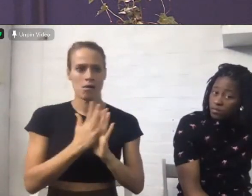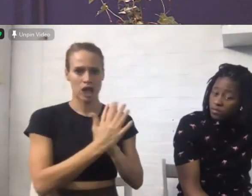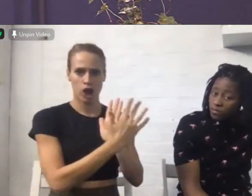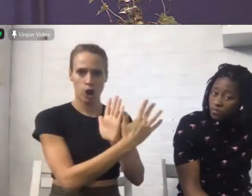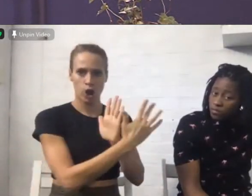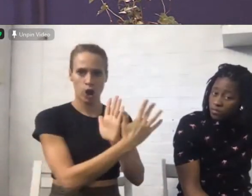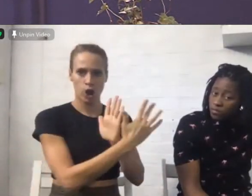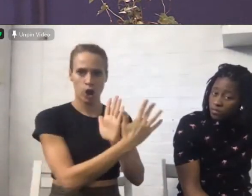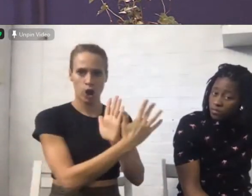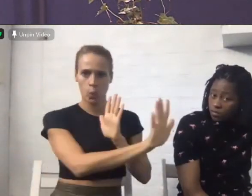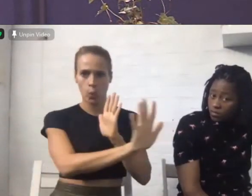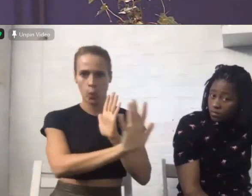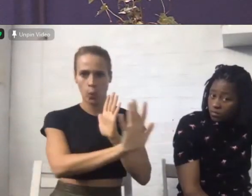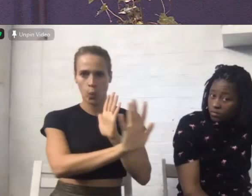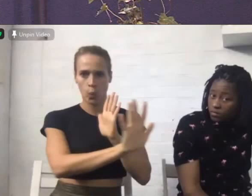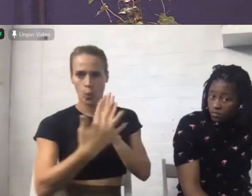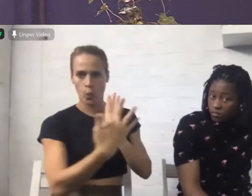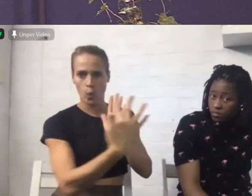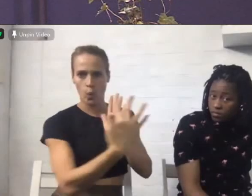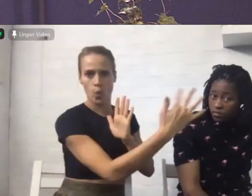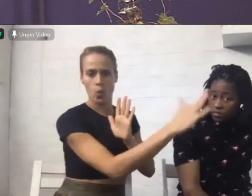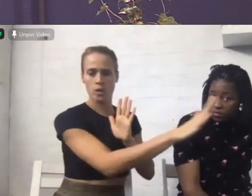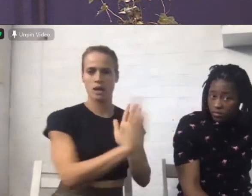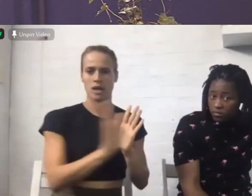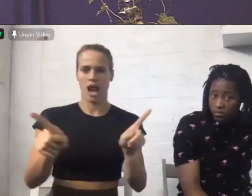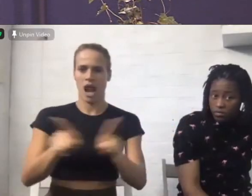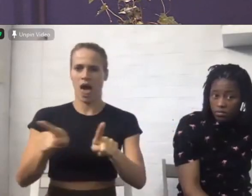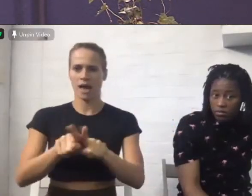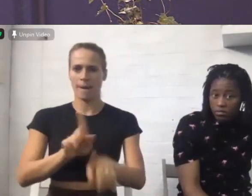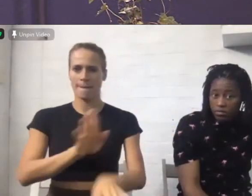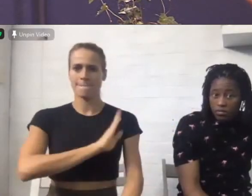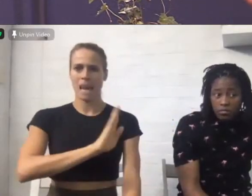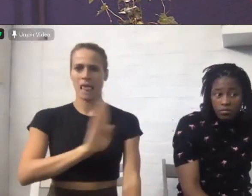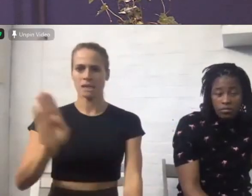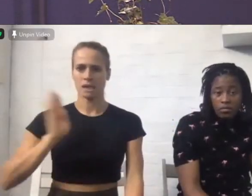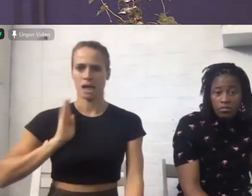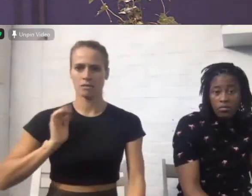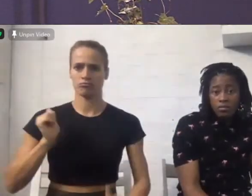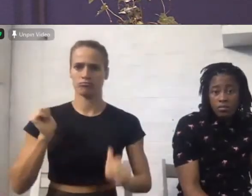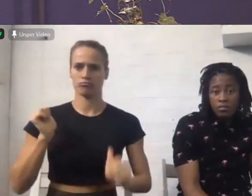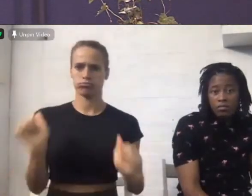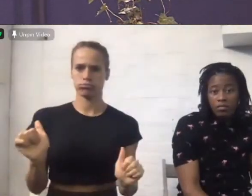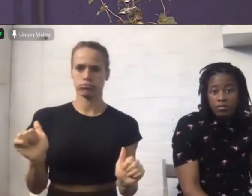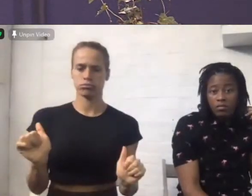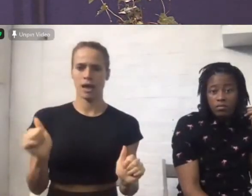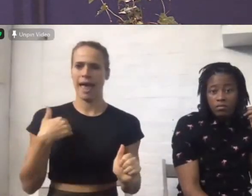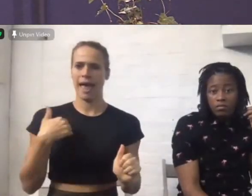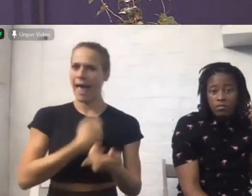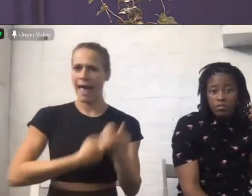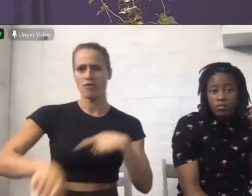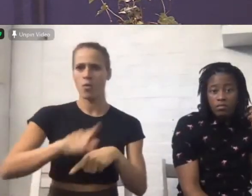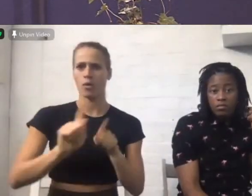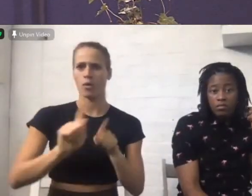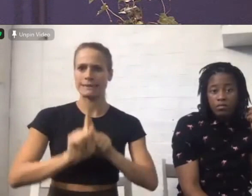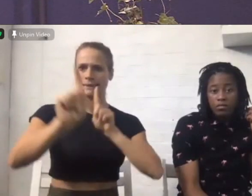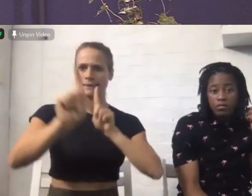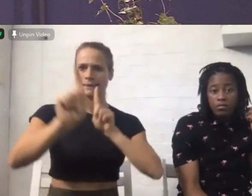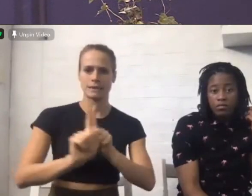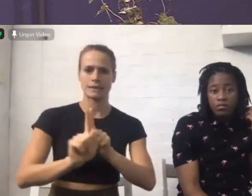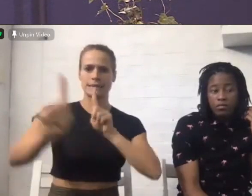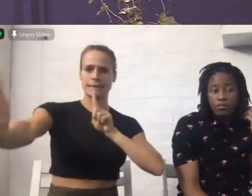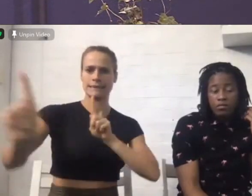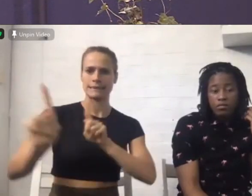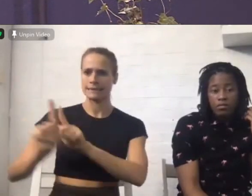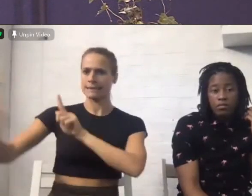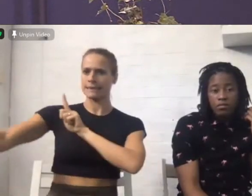everyone was like really really keeping their distance so well behaved you know what we got in those